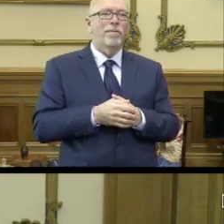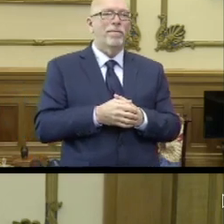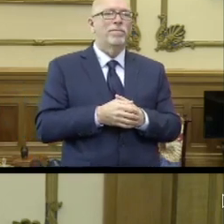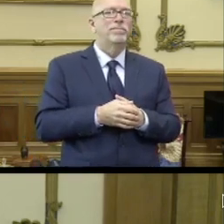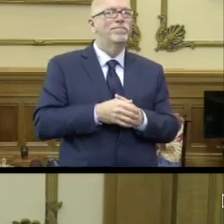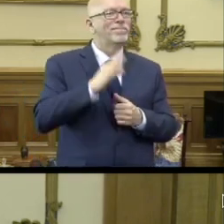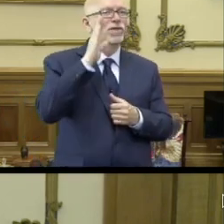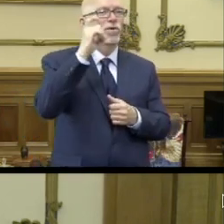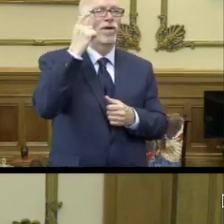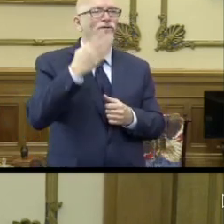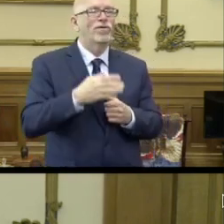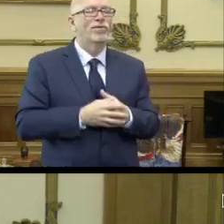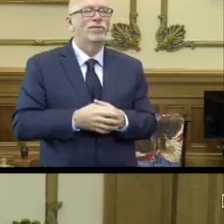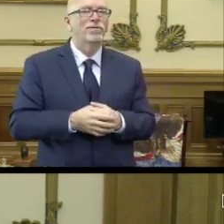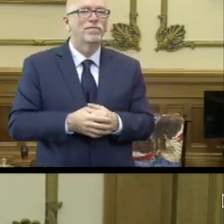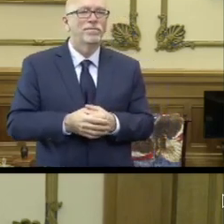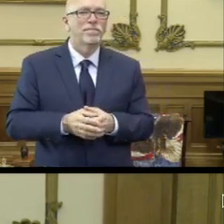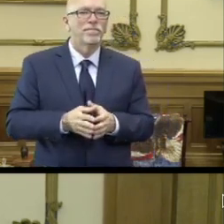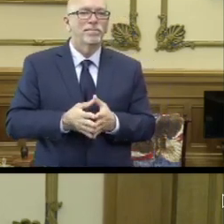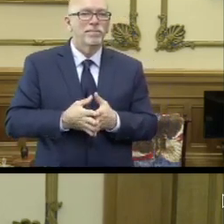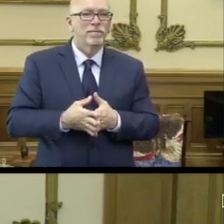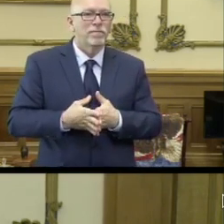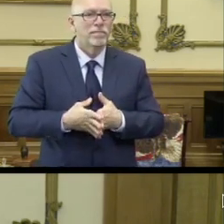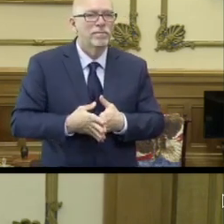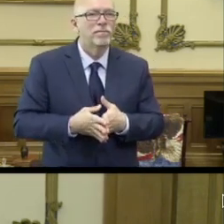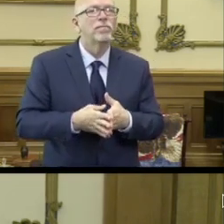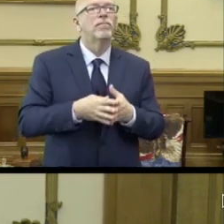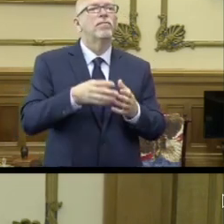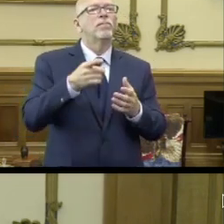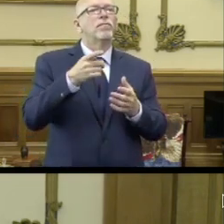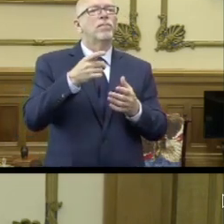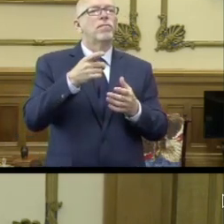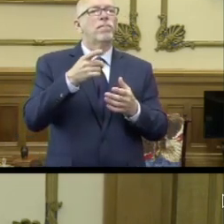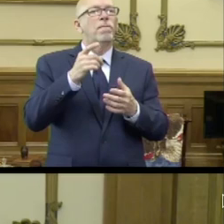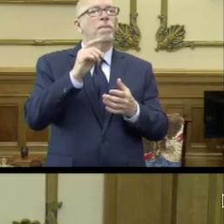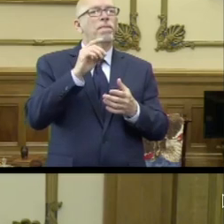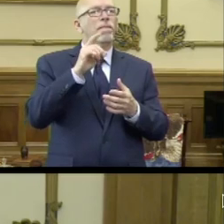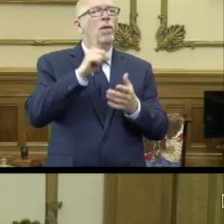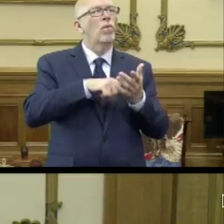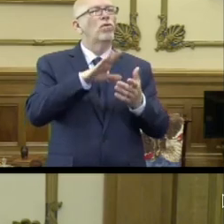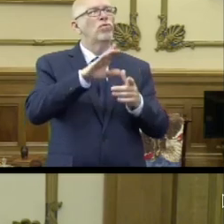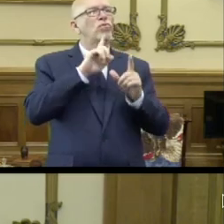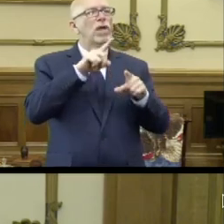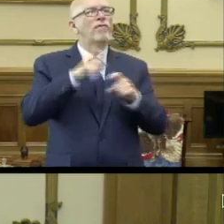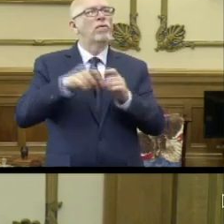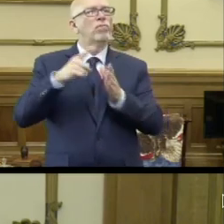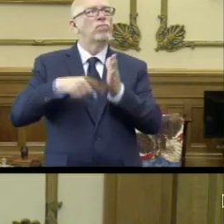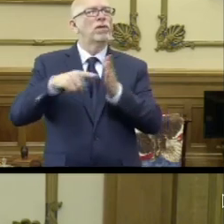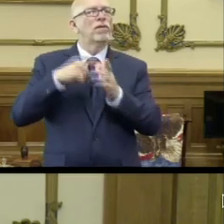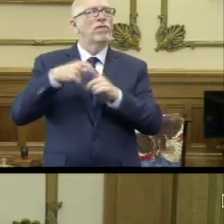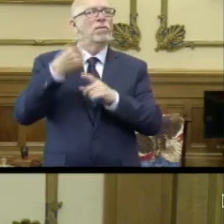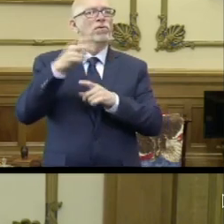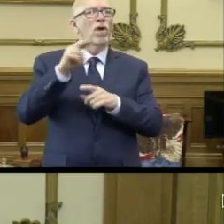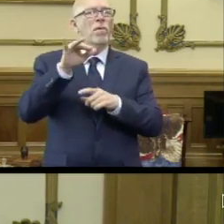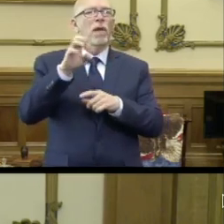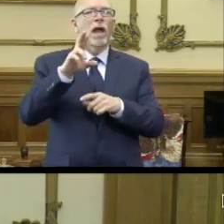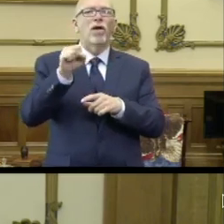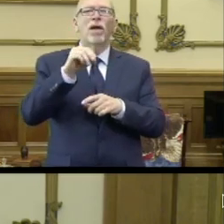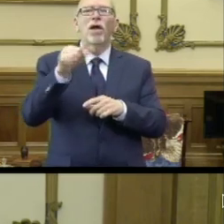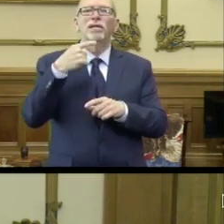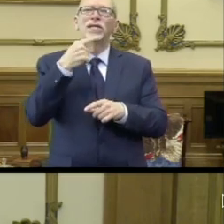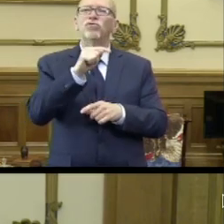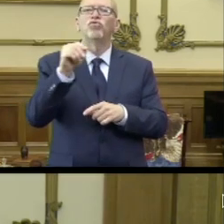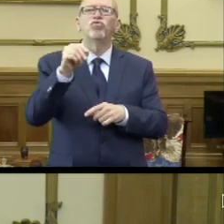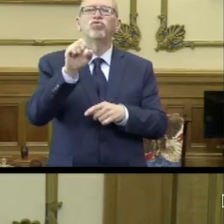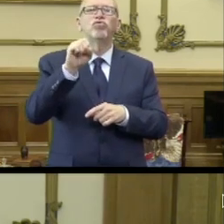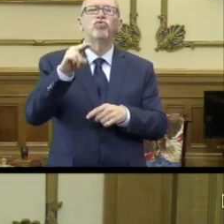Hello, Governor. With what is your action to criticism from Dr. Woody Myers and others who argue that's too soon